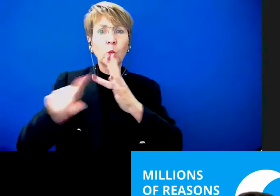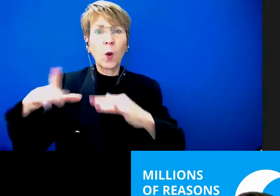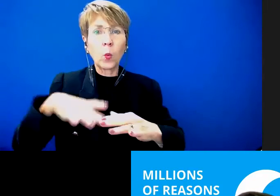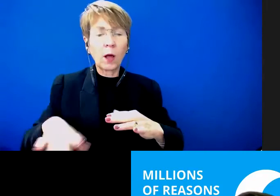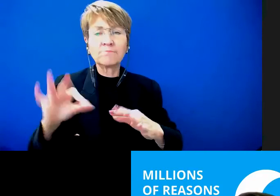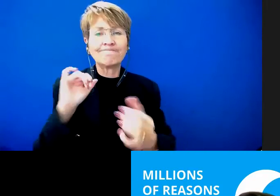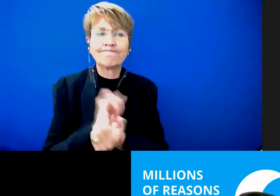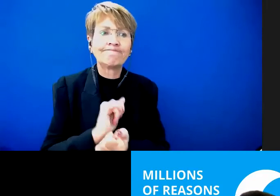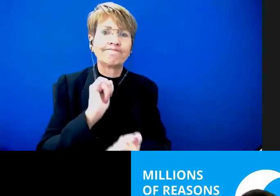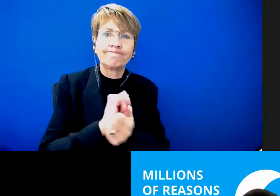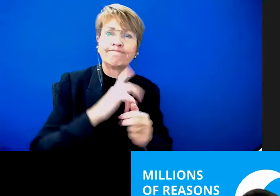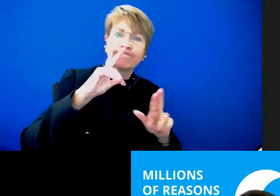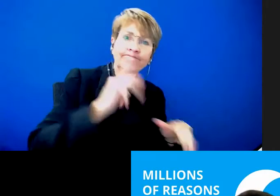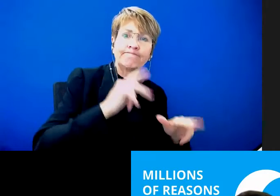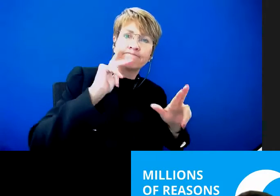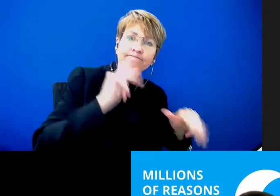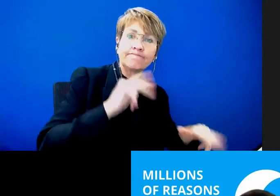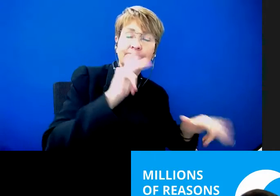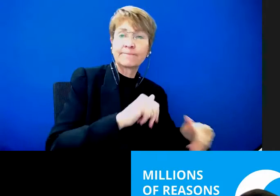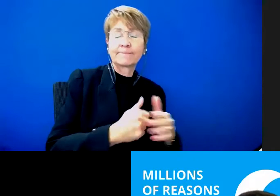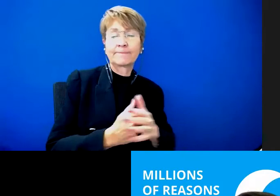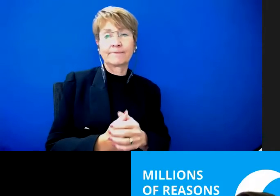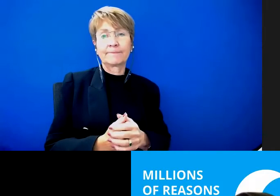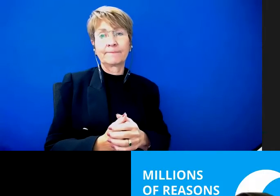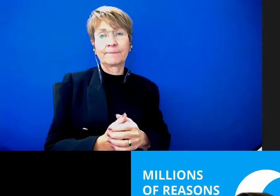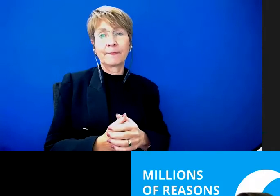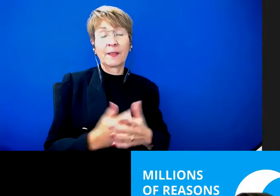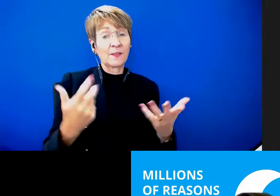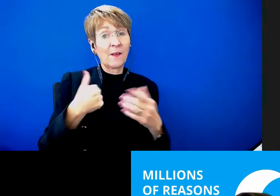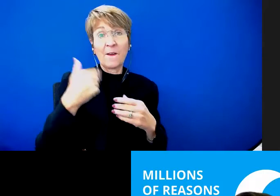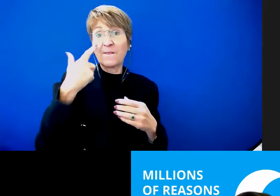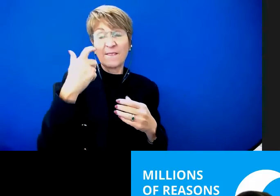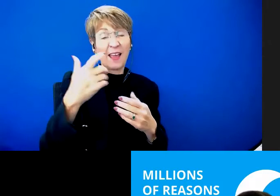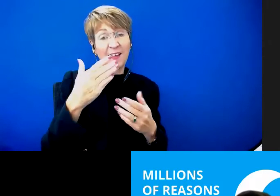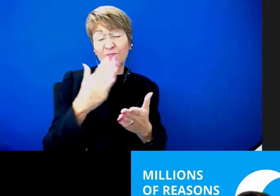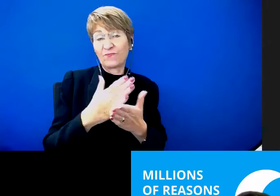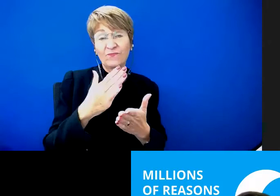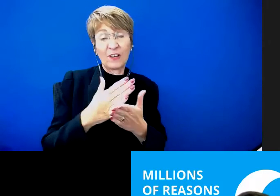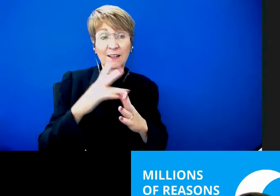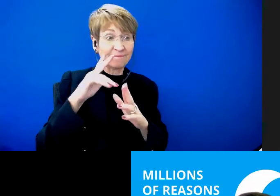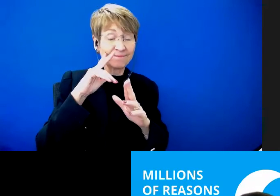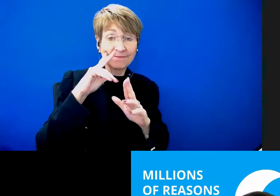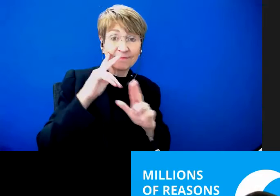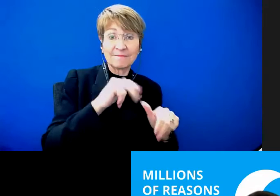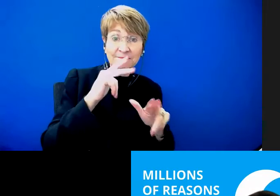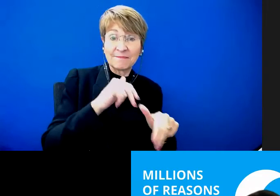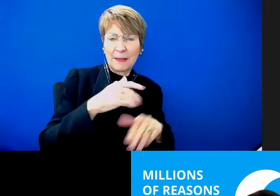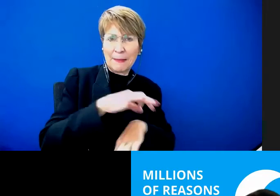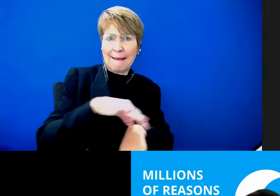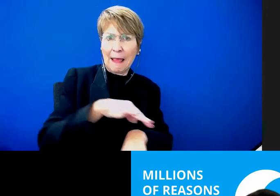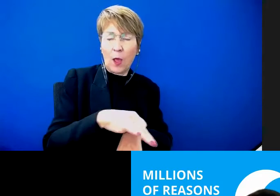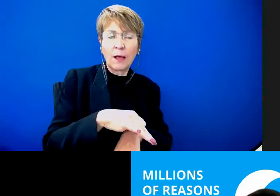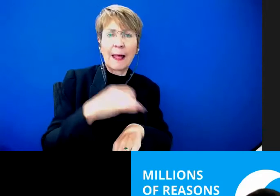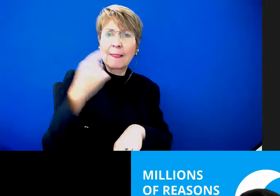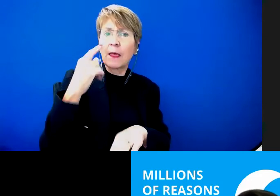assistive technology is associated with a reduction in care hours. And there are promising developments in the use of assistive